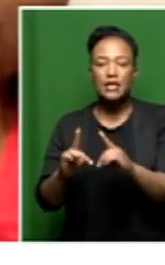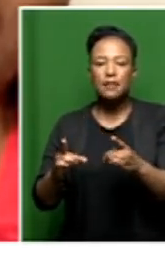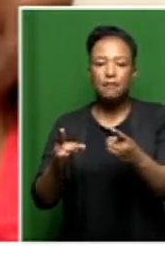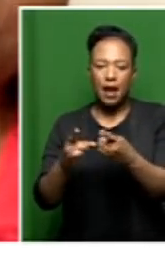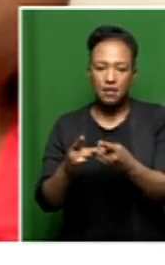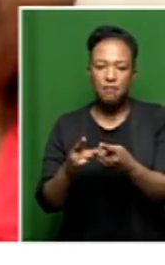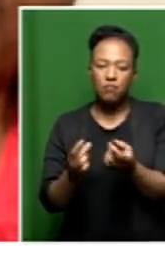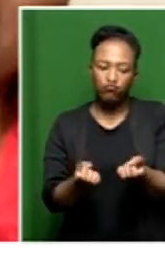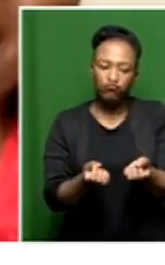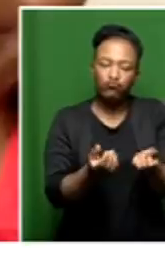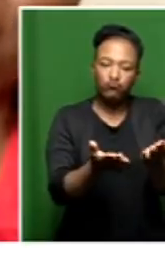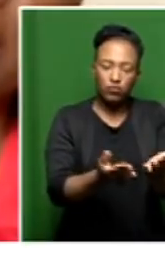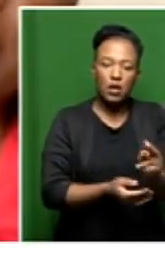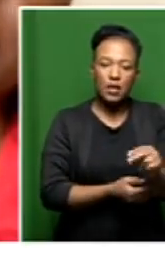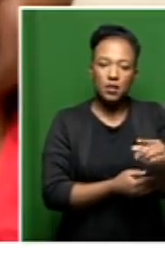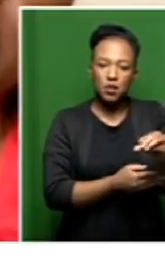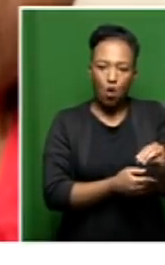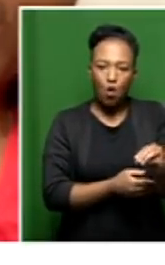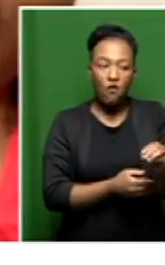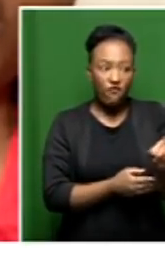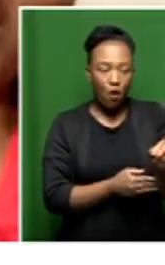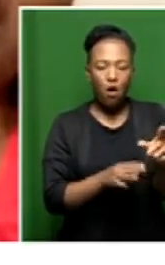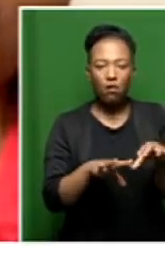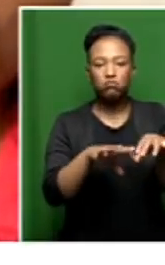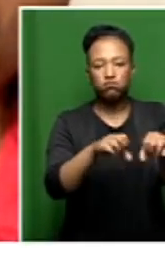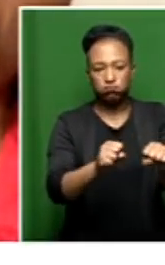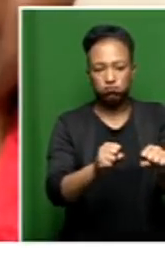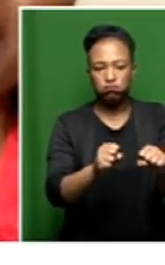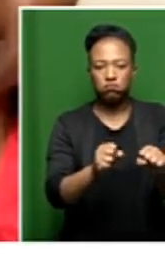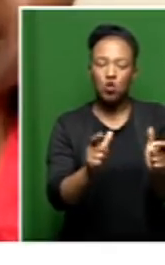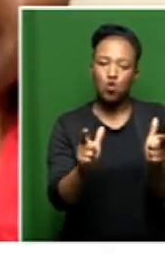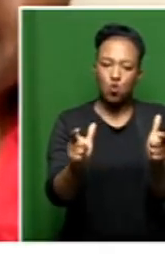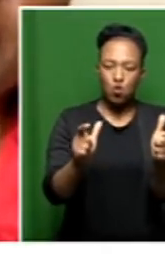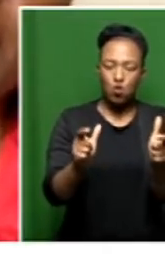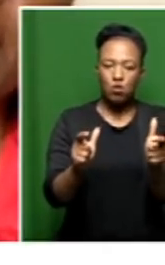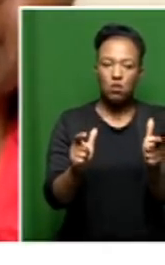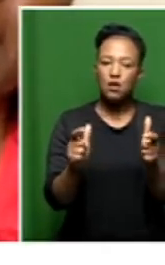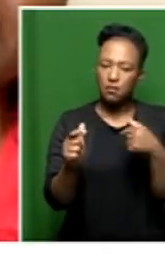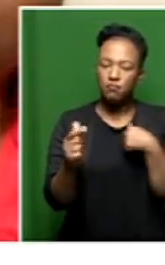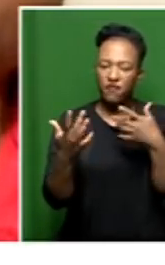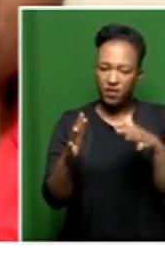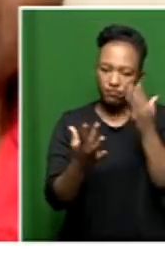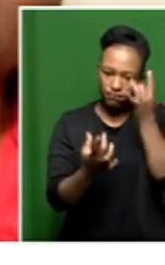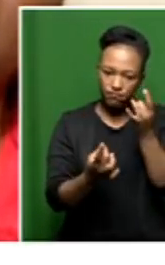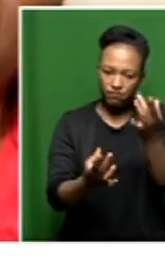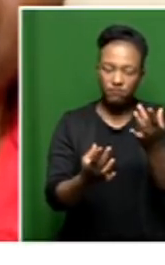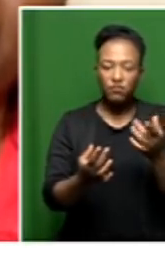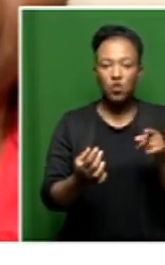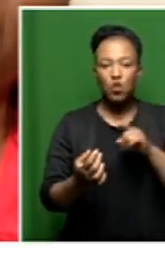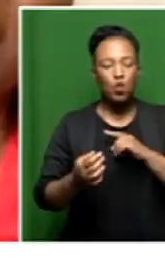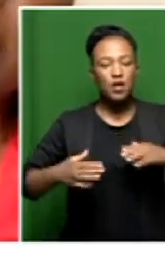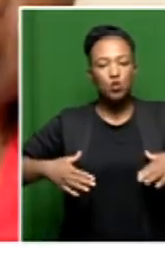facility to the NGO to run the facility. So in view of the fact that, as I indicated, that it was not yet